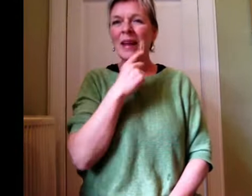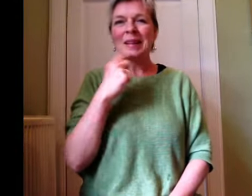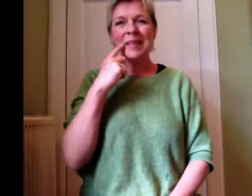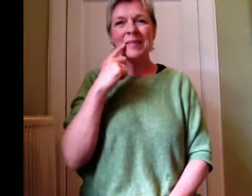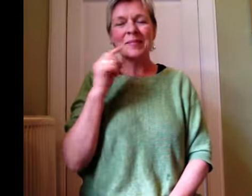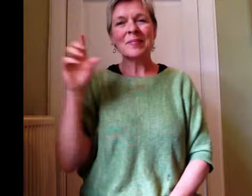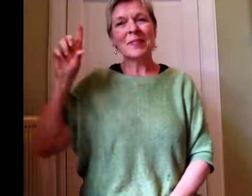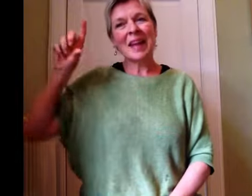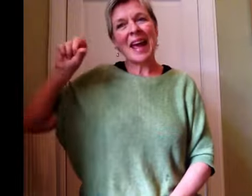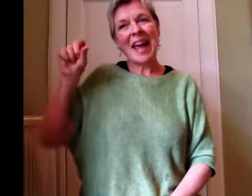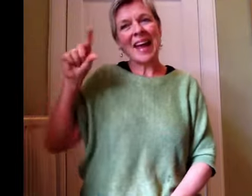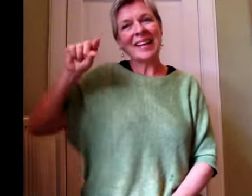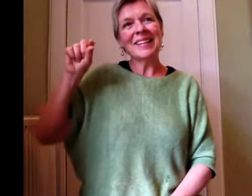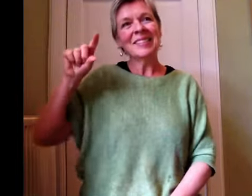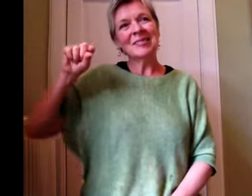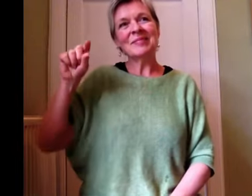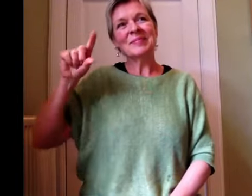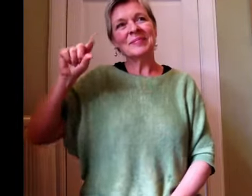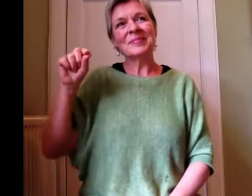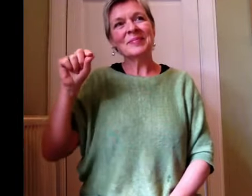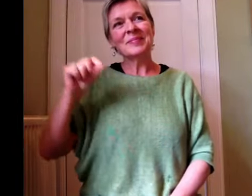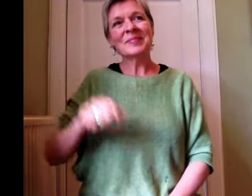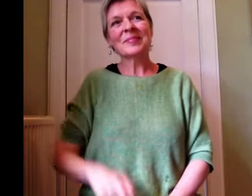Red. Hen.